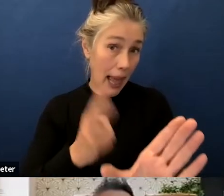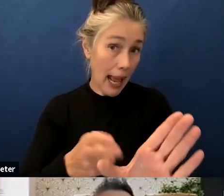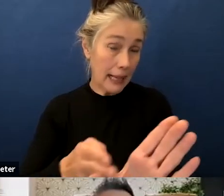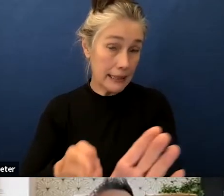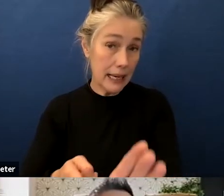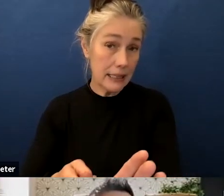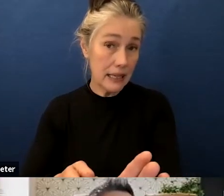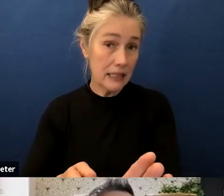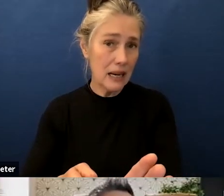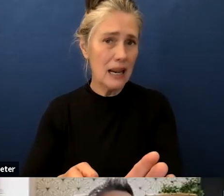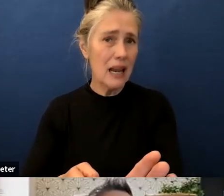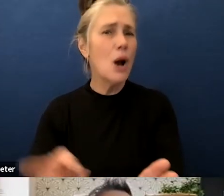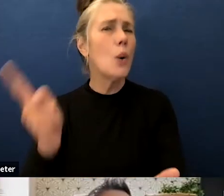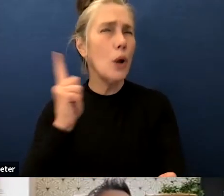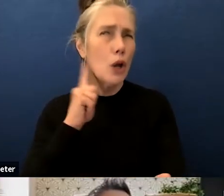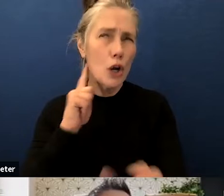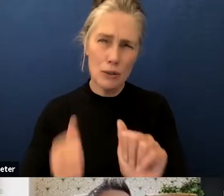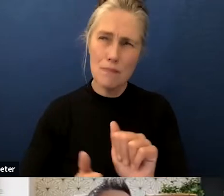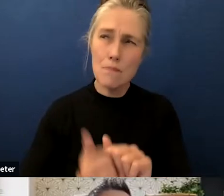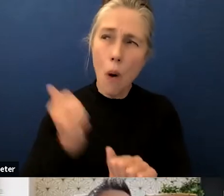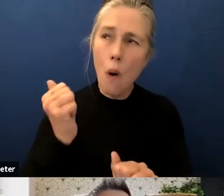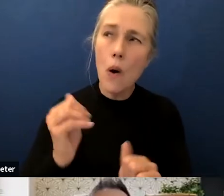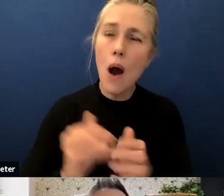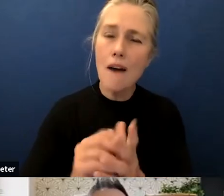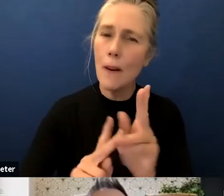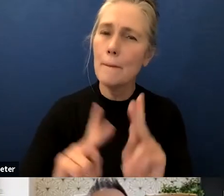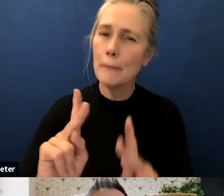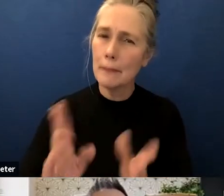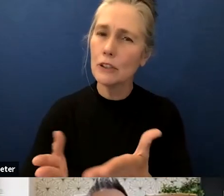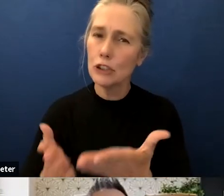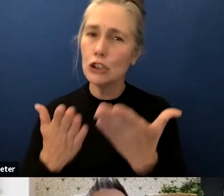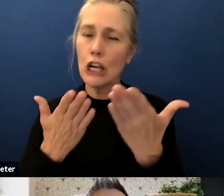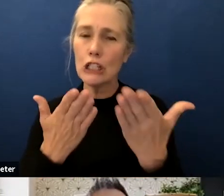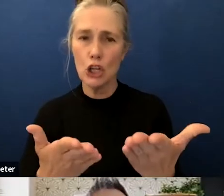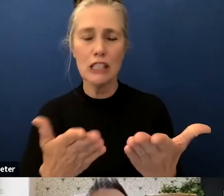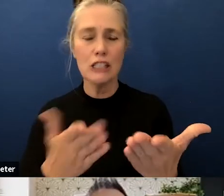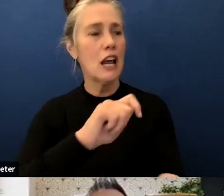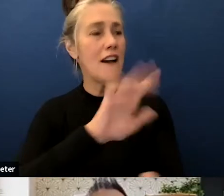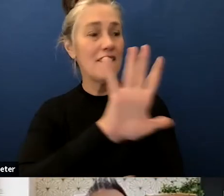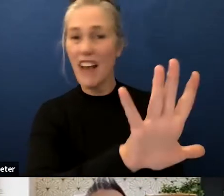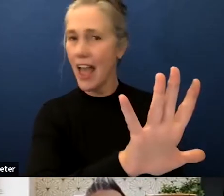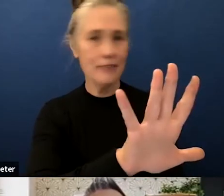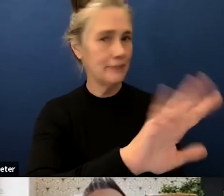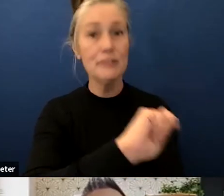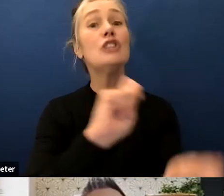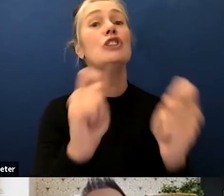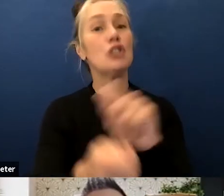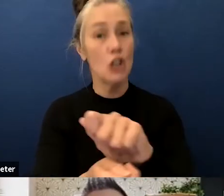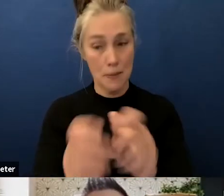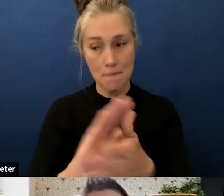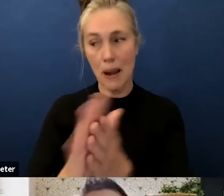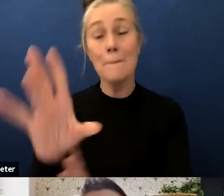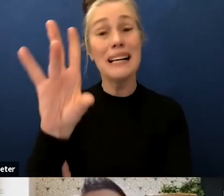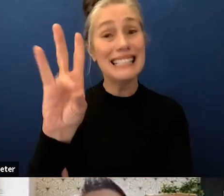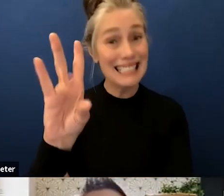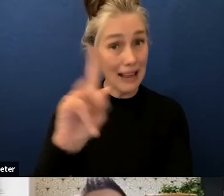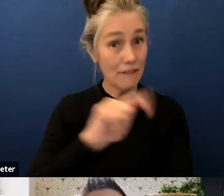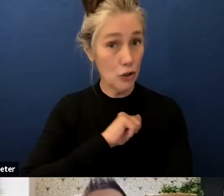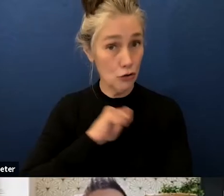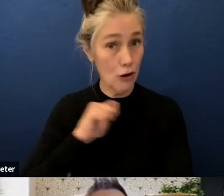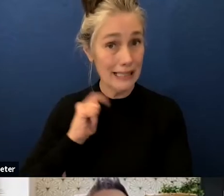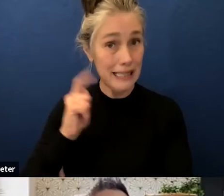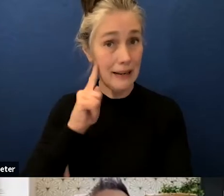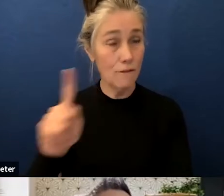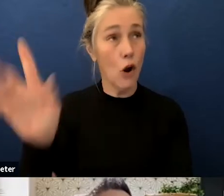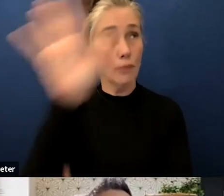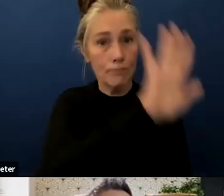commentary was um suggesting a seven trustee area scenario and the